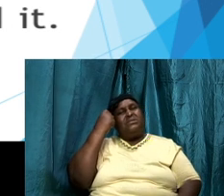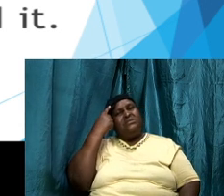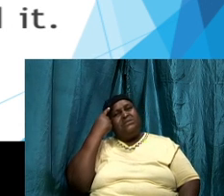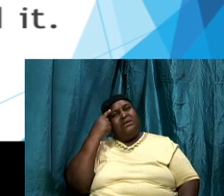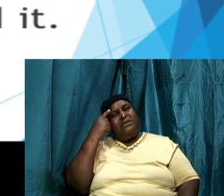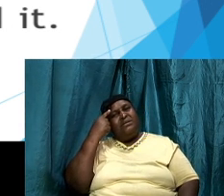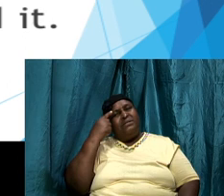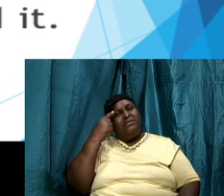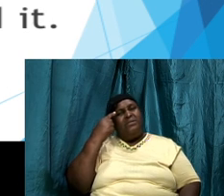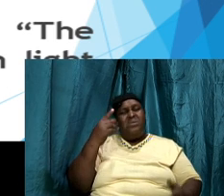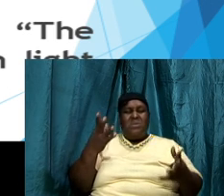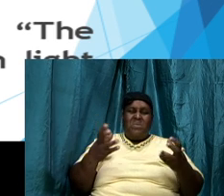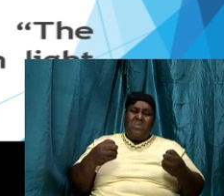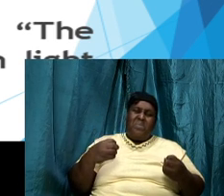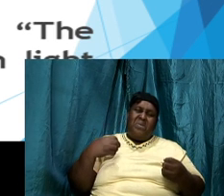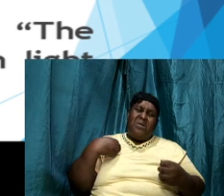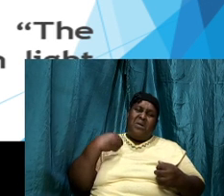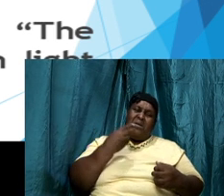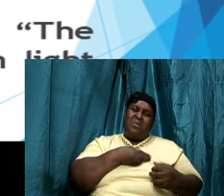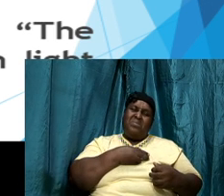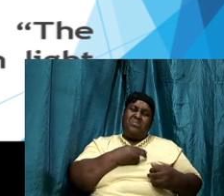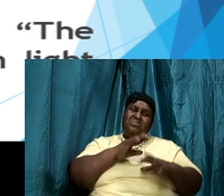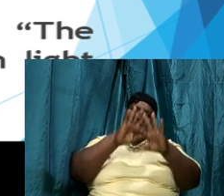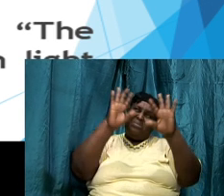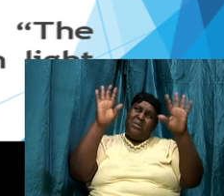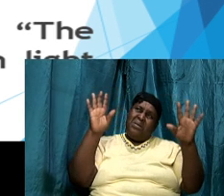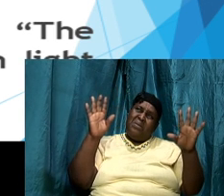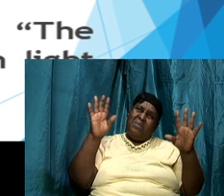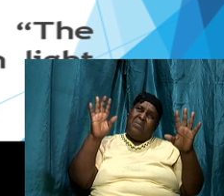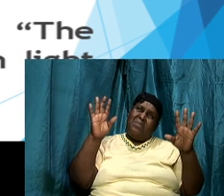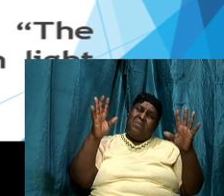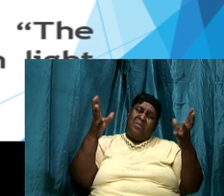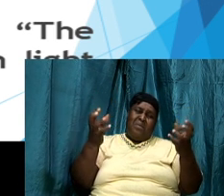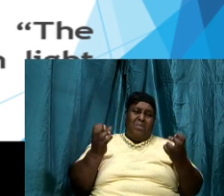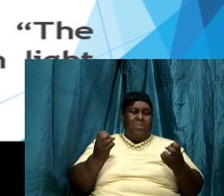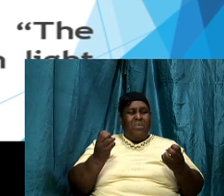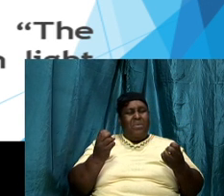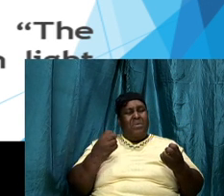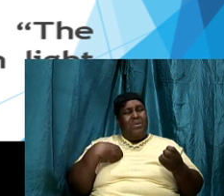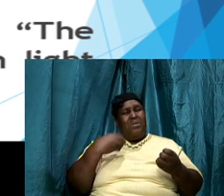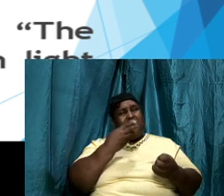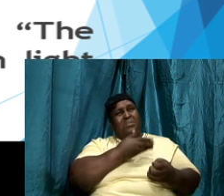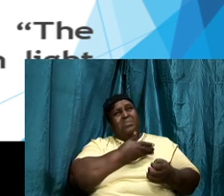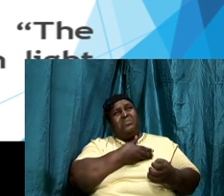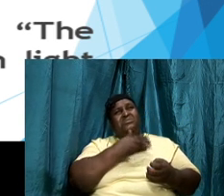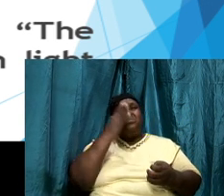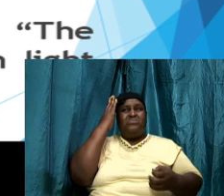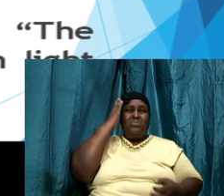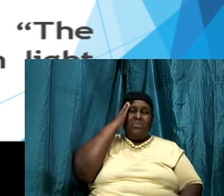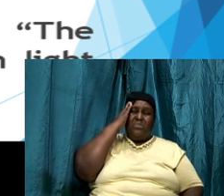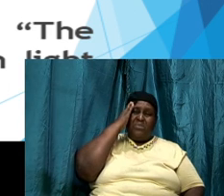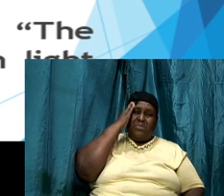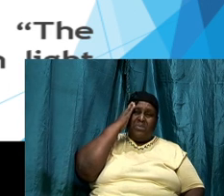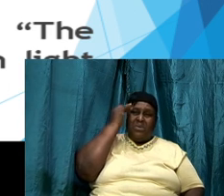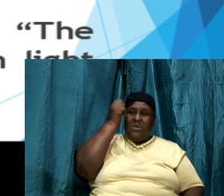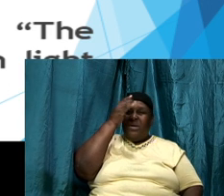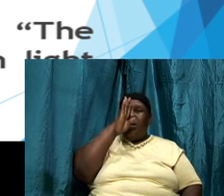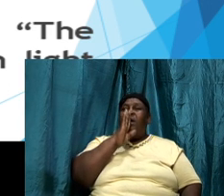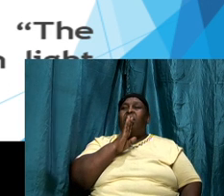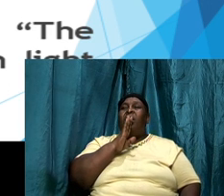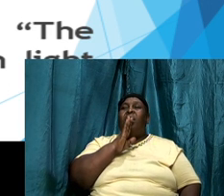that I want us to be clear on that I want us to know God